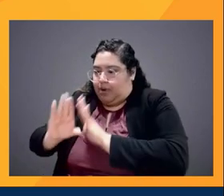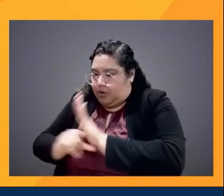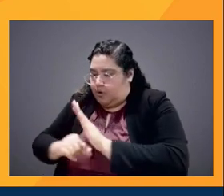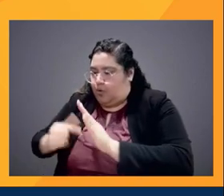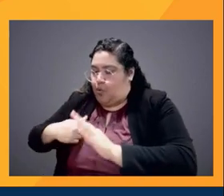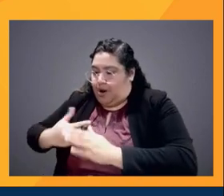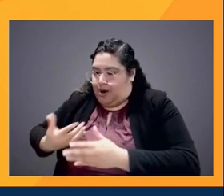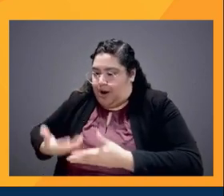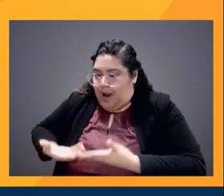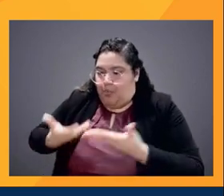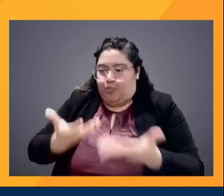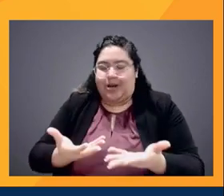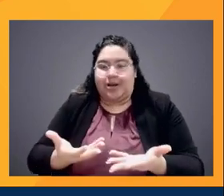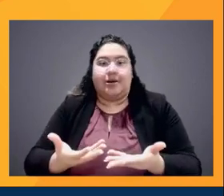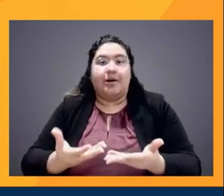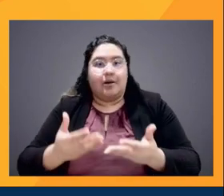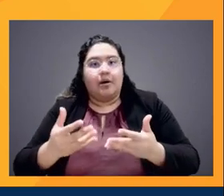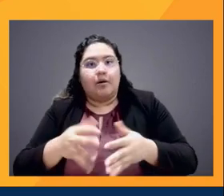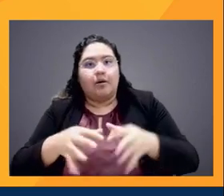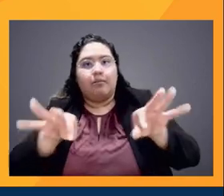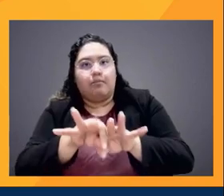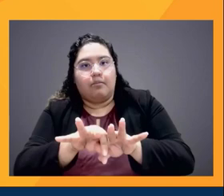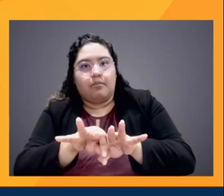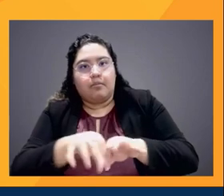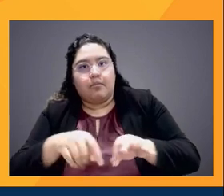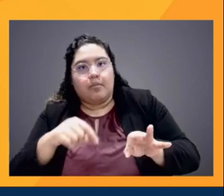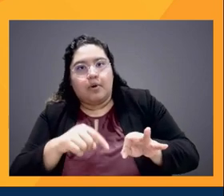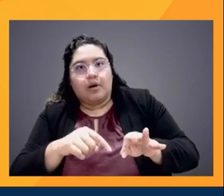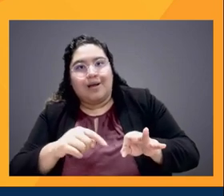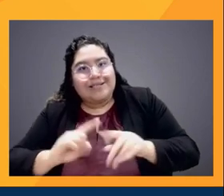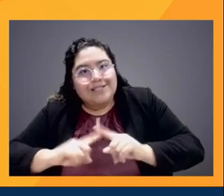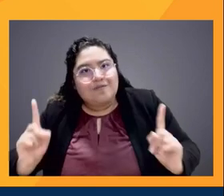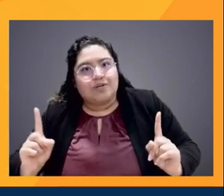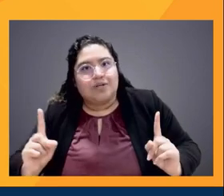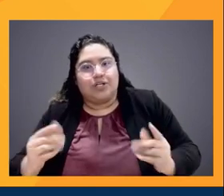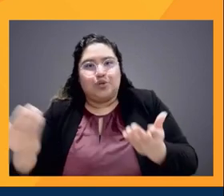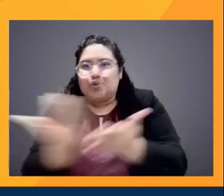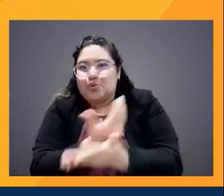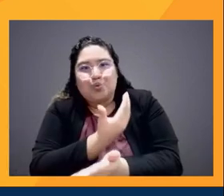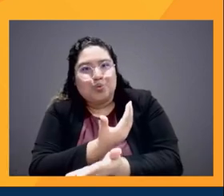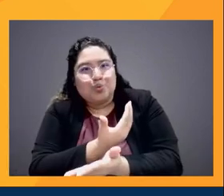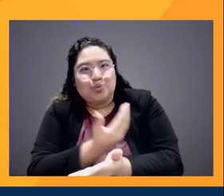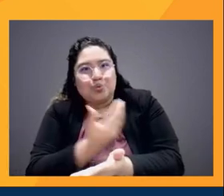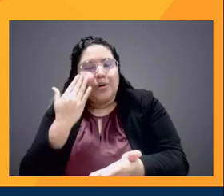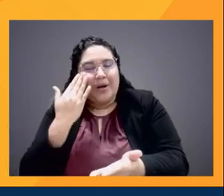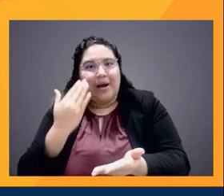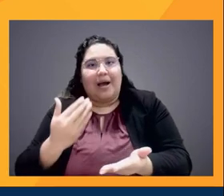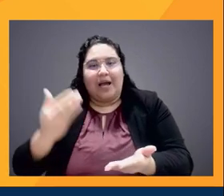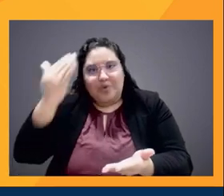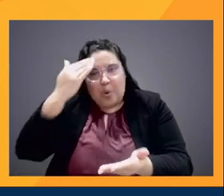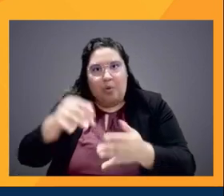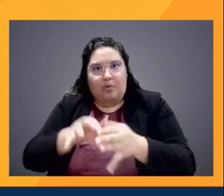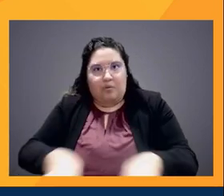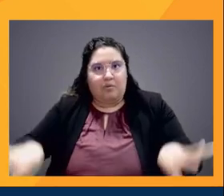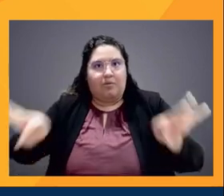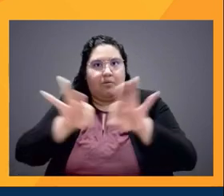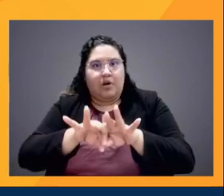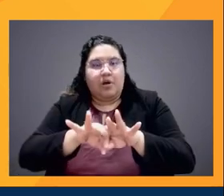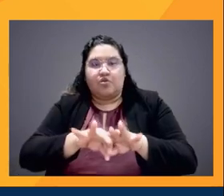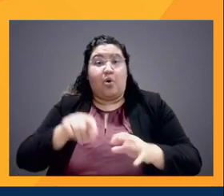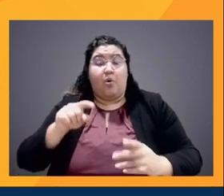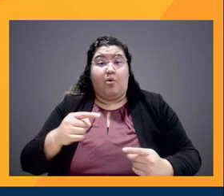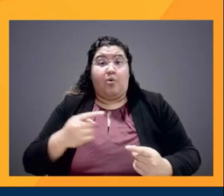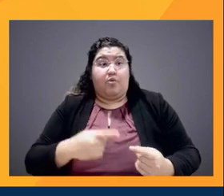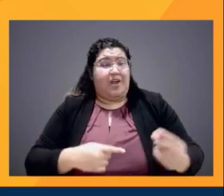different, because it's unique, because it's a new perspective. And, and little by little, I just focus on my contribution. I'm like, okay,